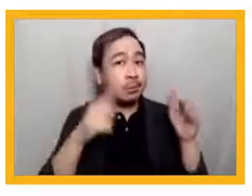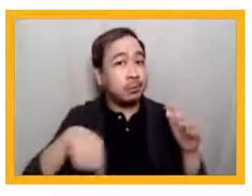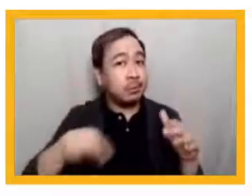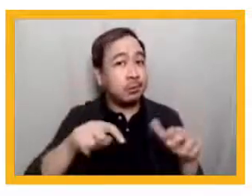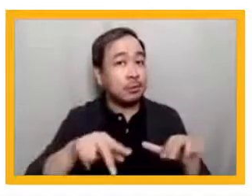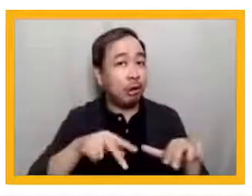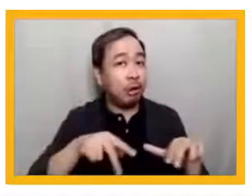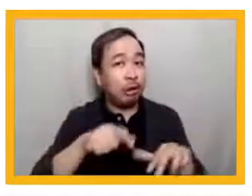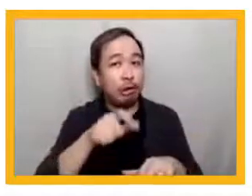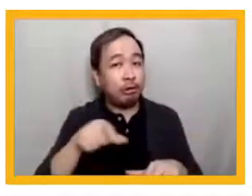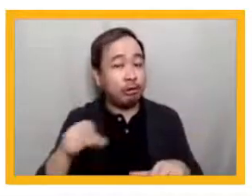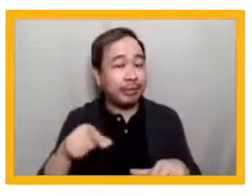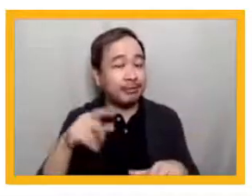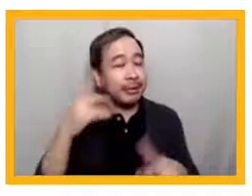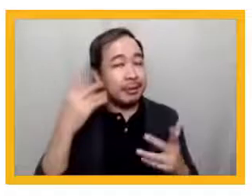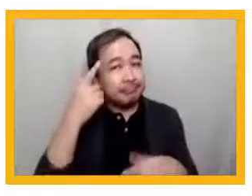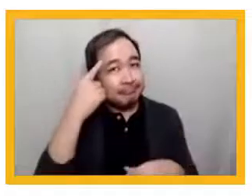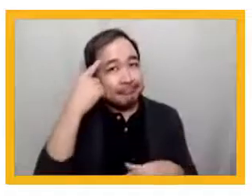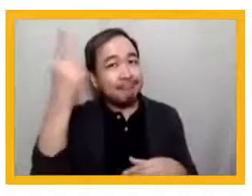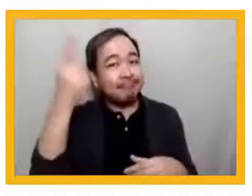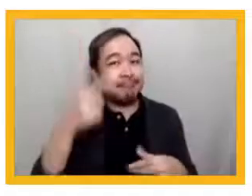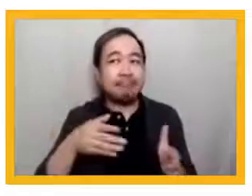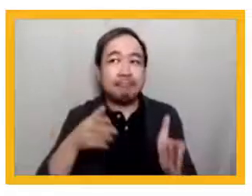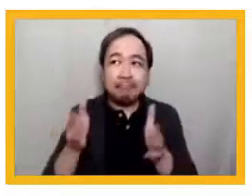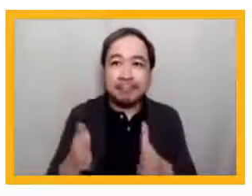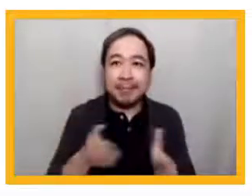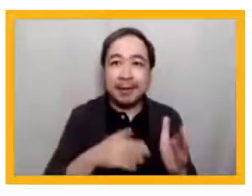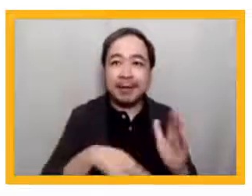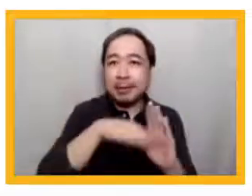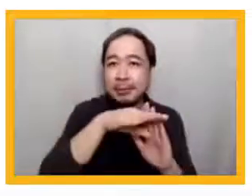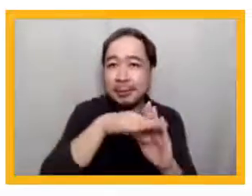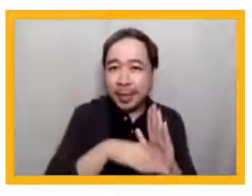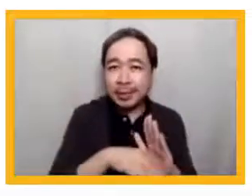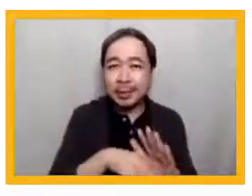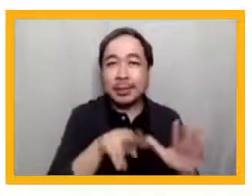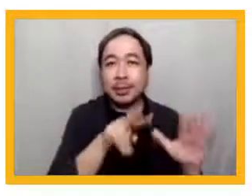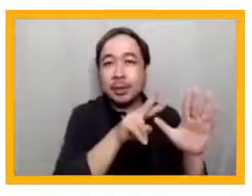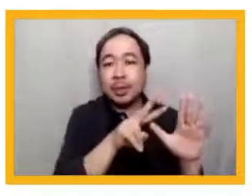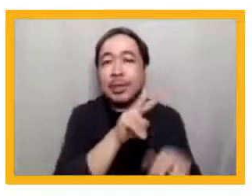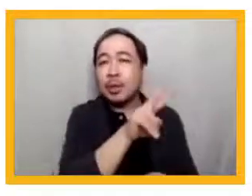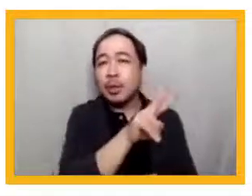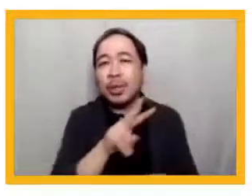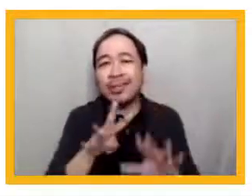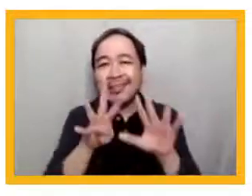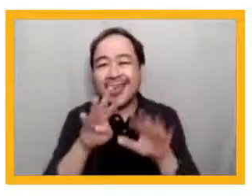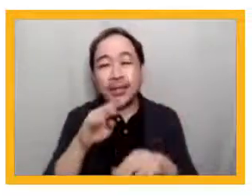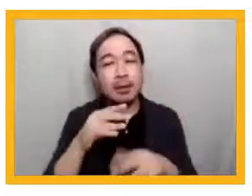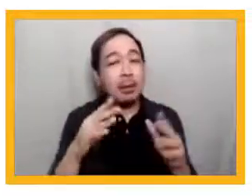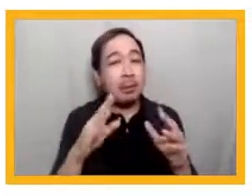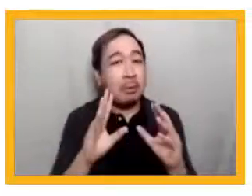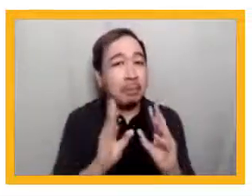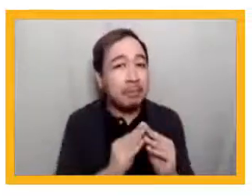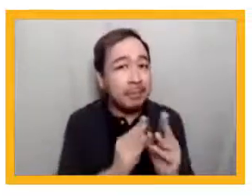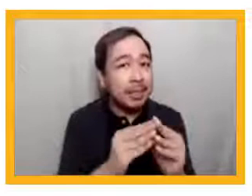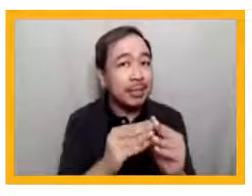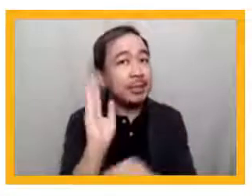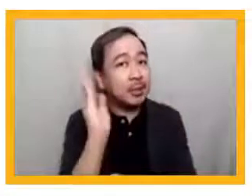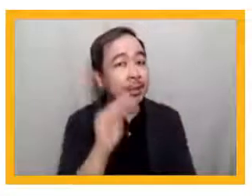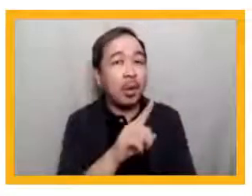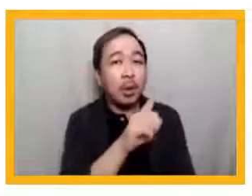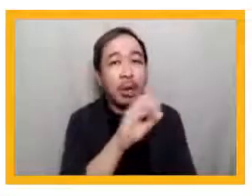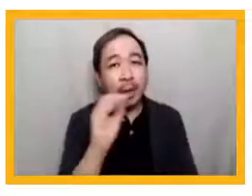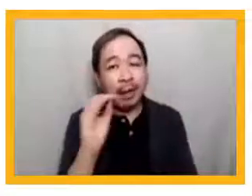conceptualized sequence and structured event. 29 sessions, 100 speakers, a wealth of knowledge, a wealth of insight, a wealth of wisdom.